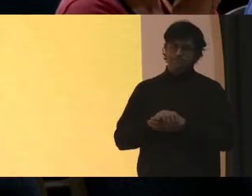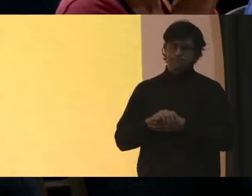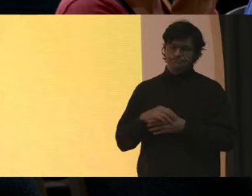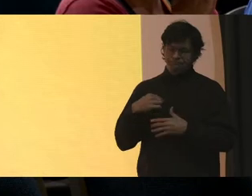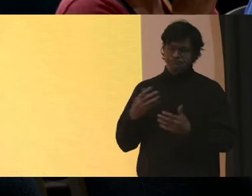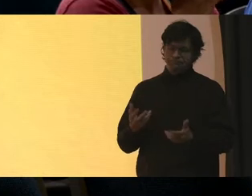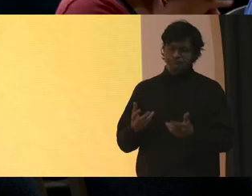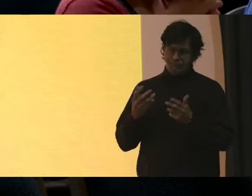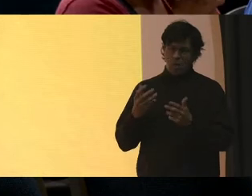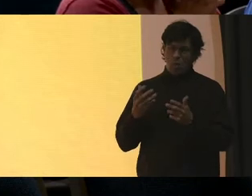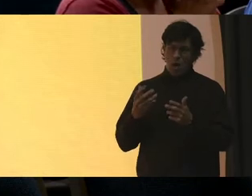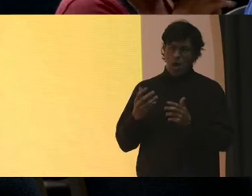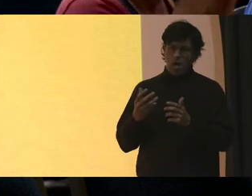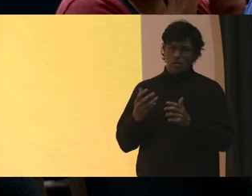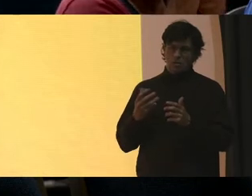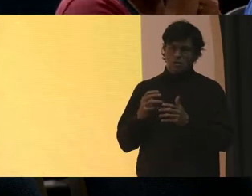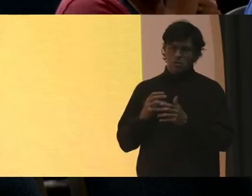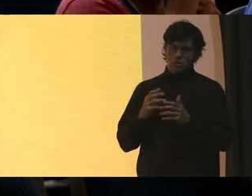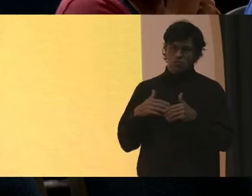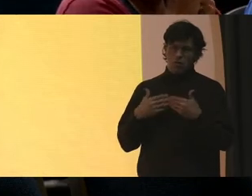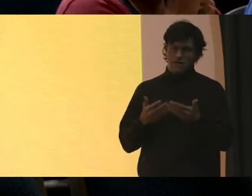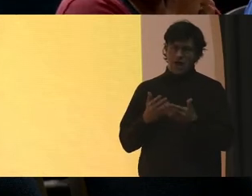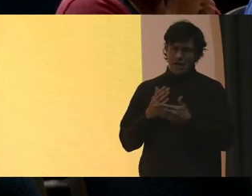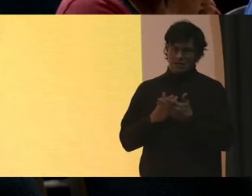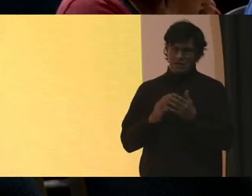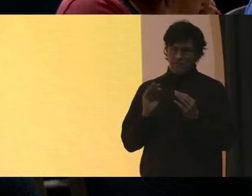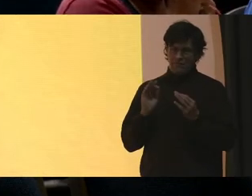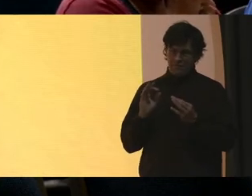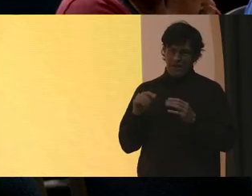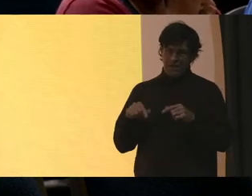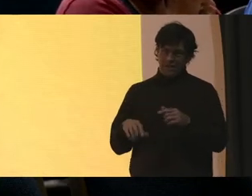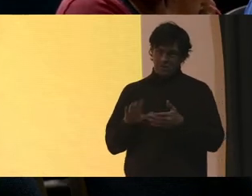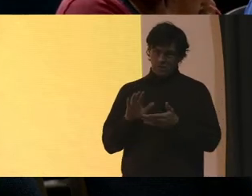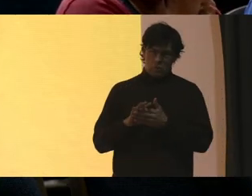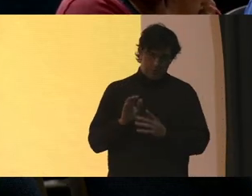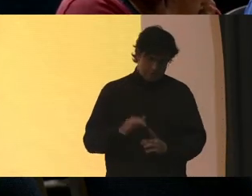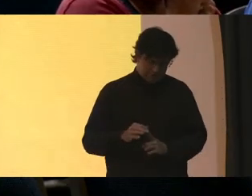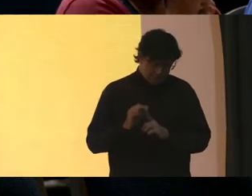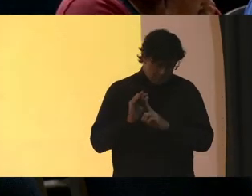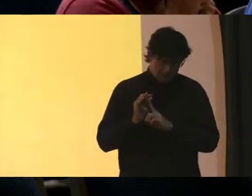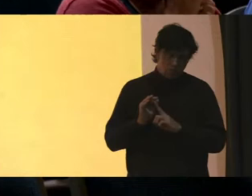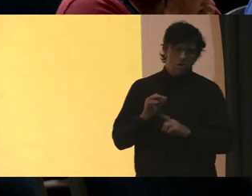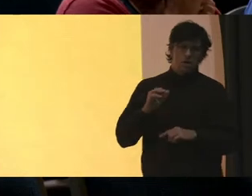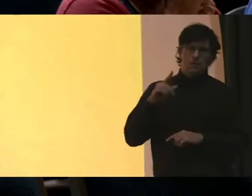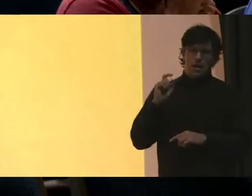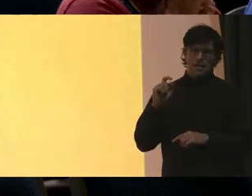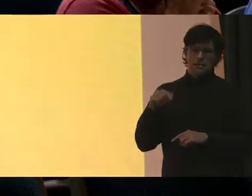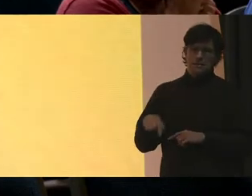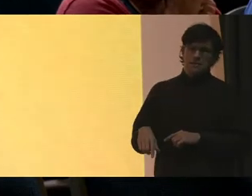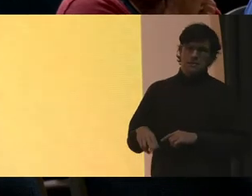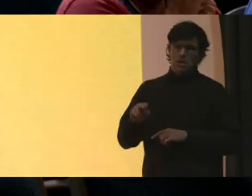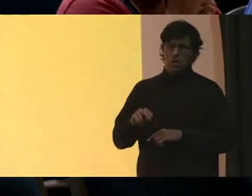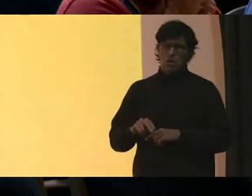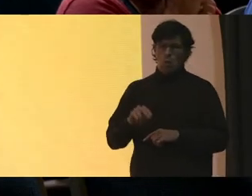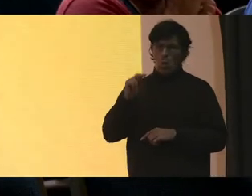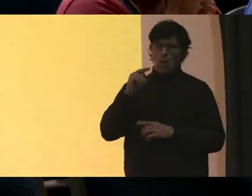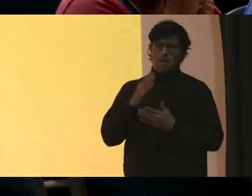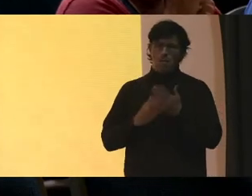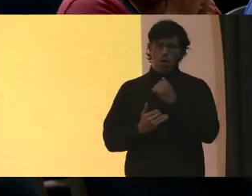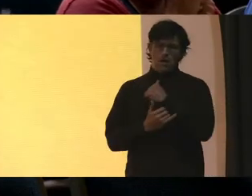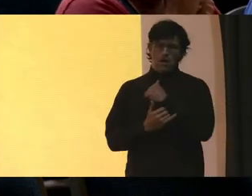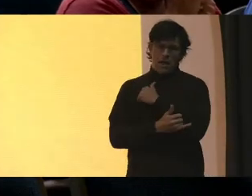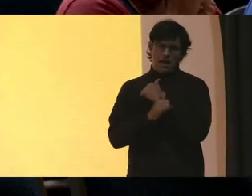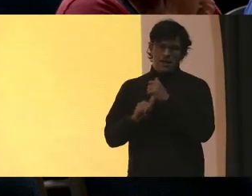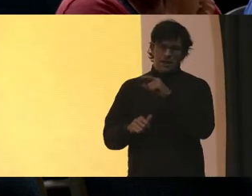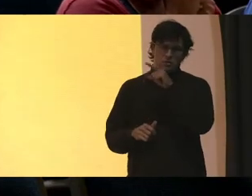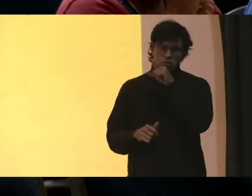wanted to provide you some feedback This school is special It's special because it is in the northern part of the county That is